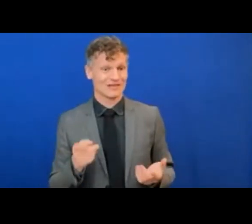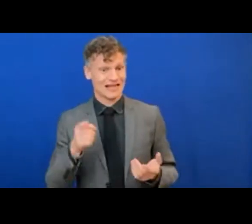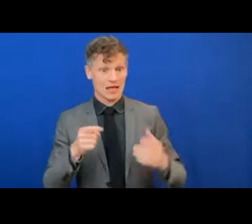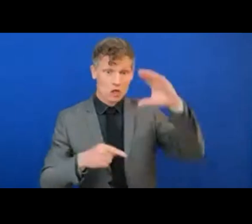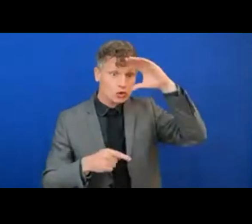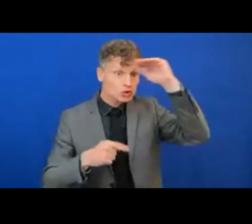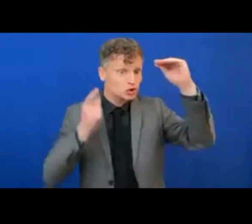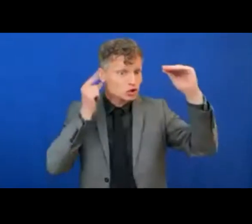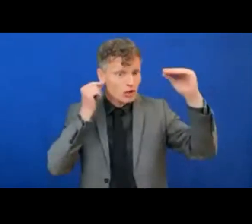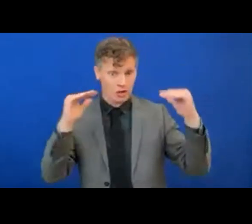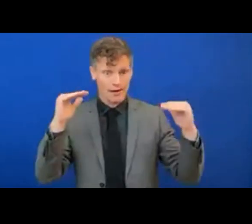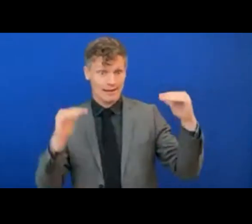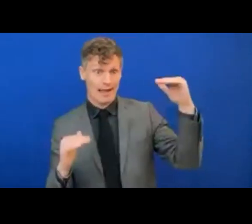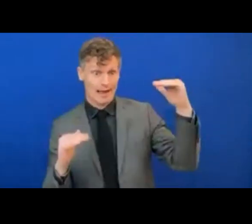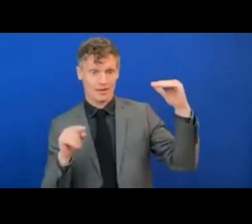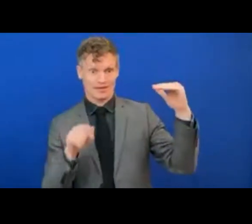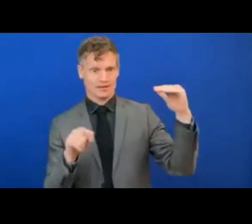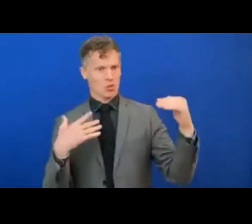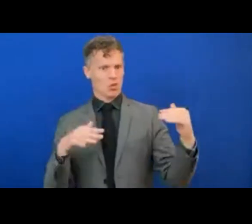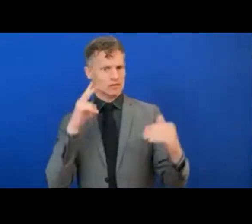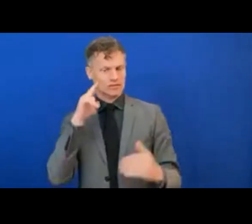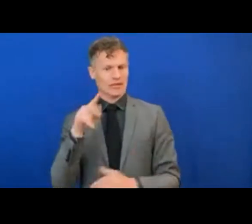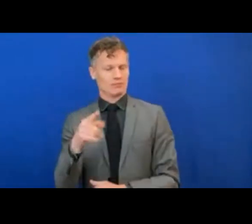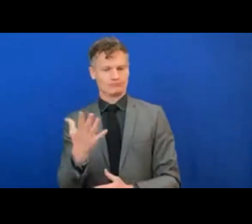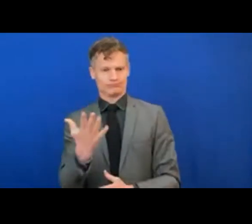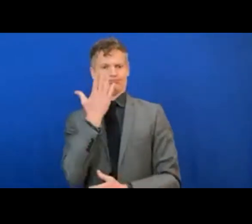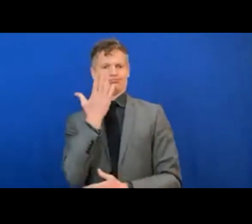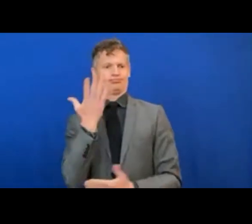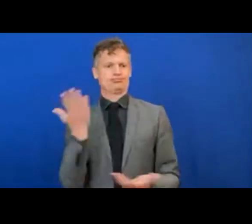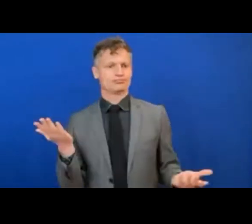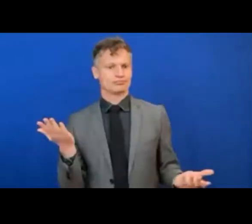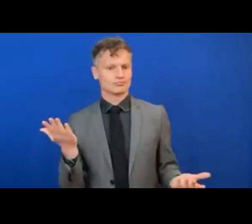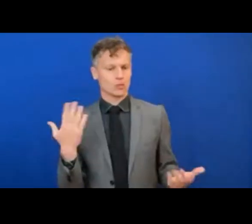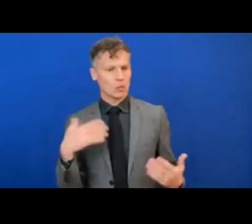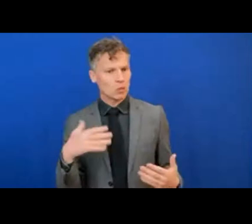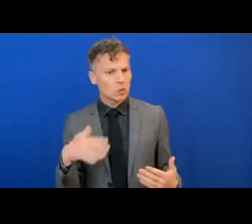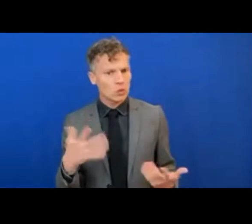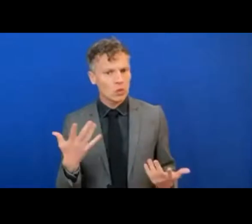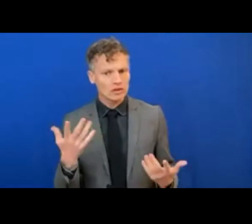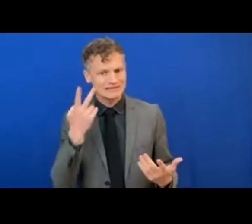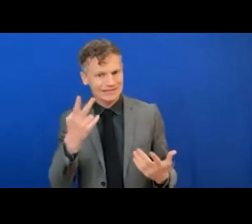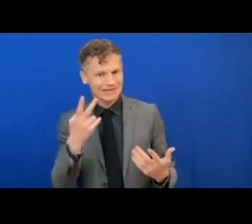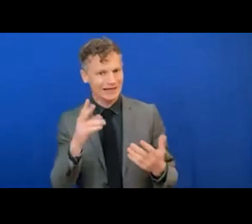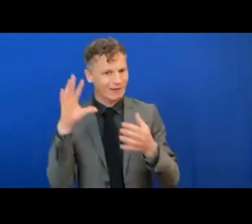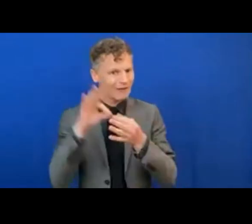digital divides reflect and amplify existing social culture.